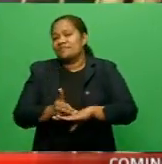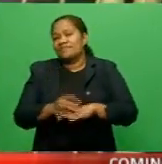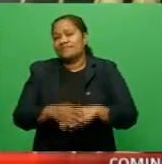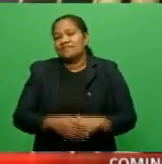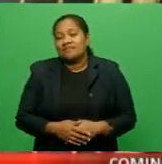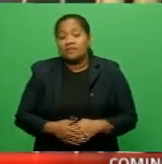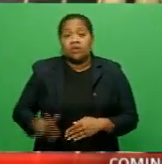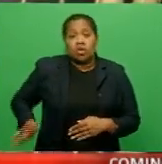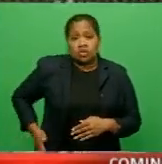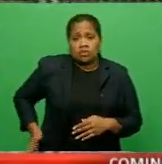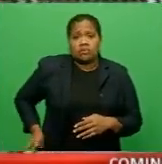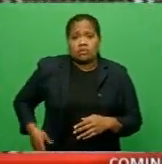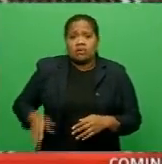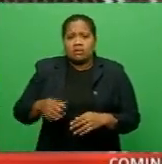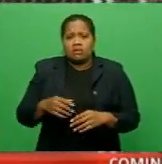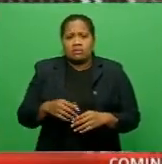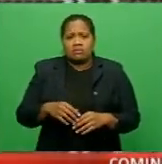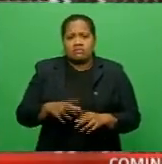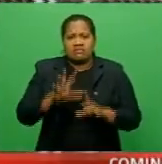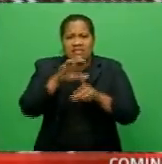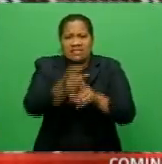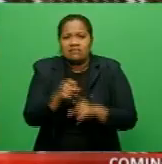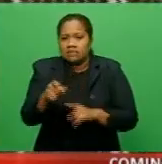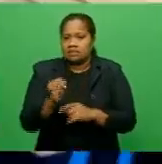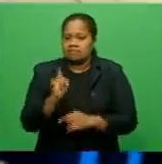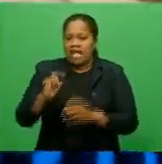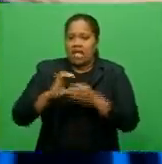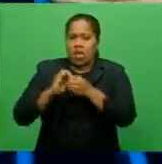and dog attacks linked to bad owners.